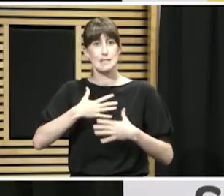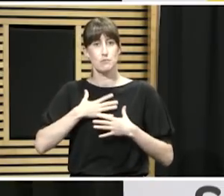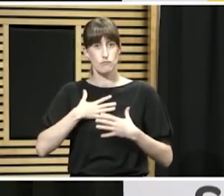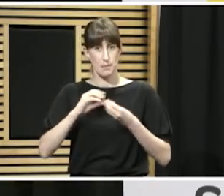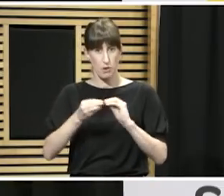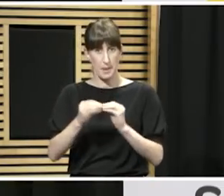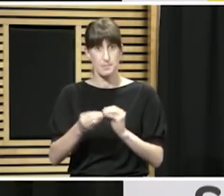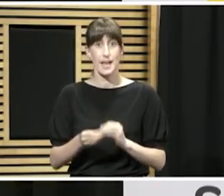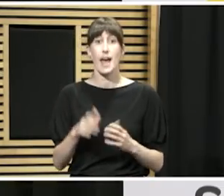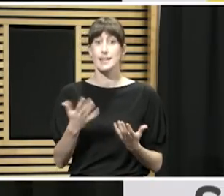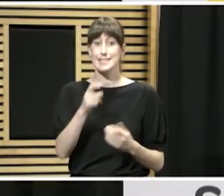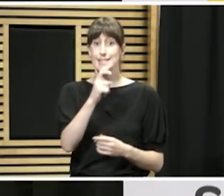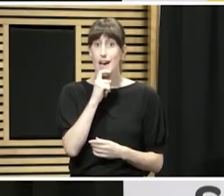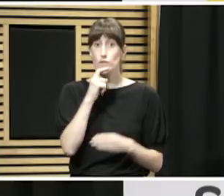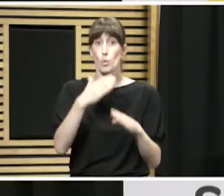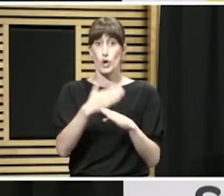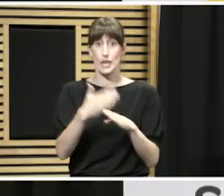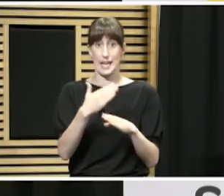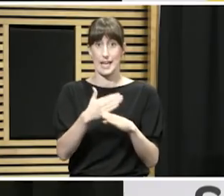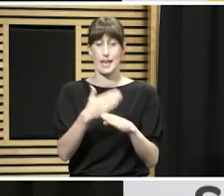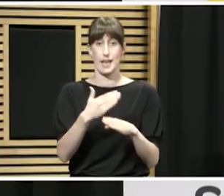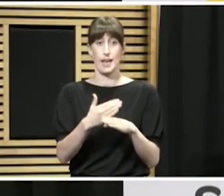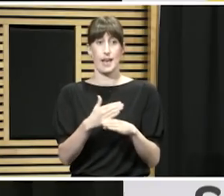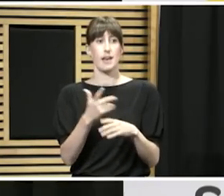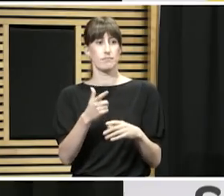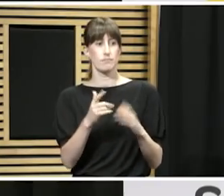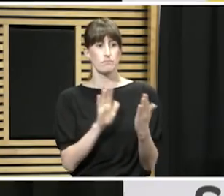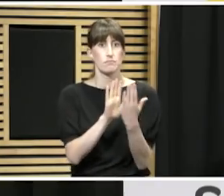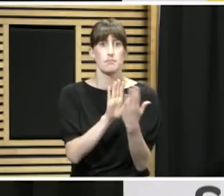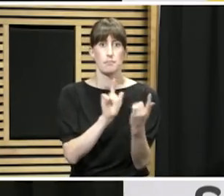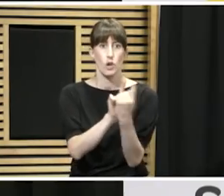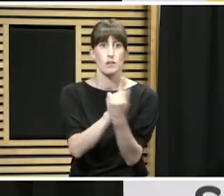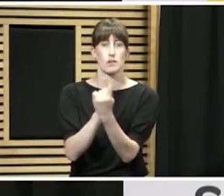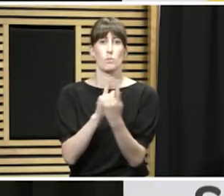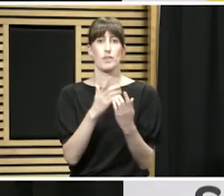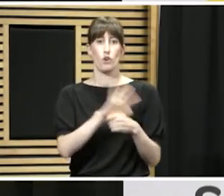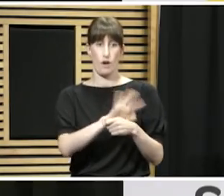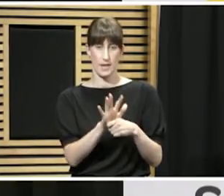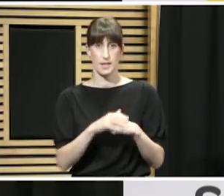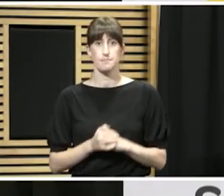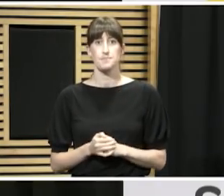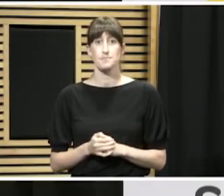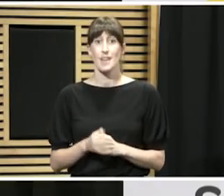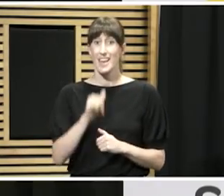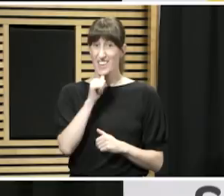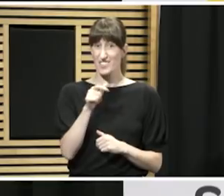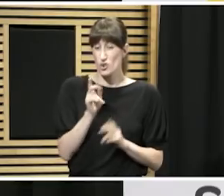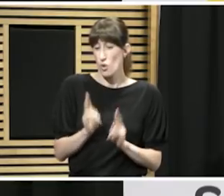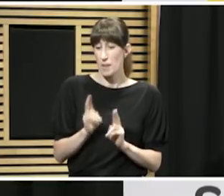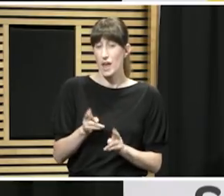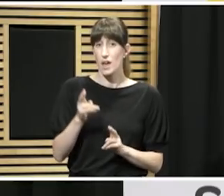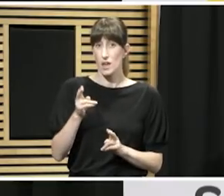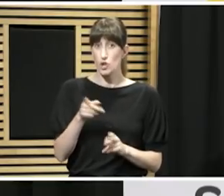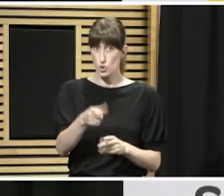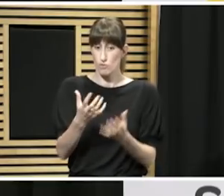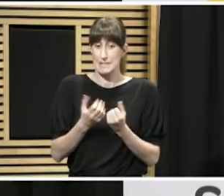For people who are not in those groups who might usually get a flu vaccination each year, please wait. We are